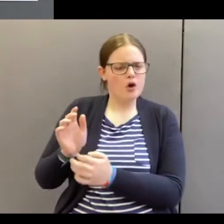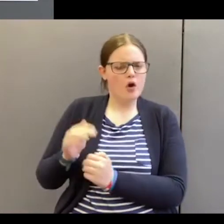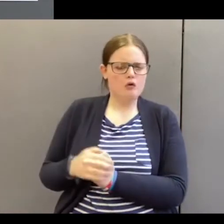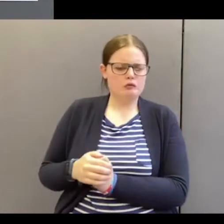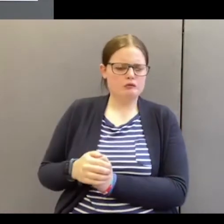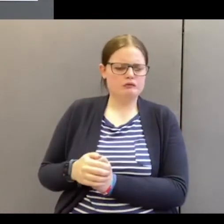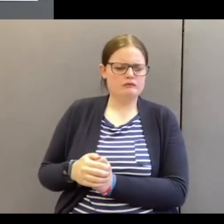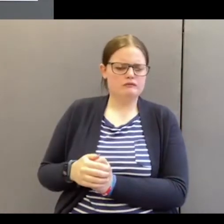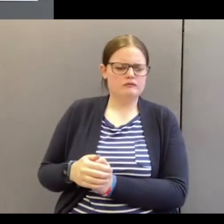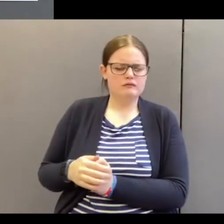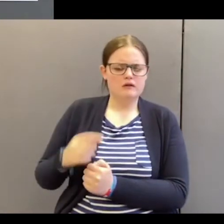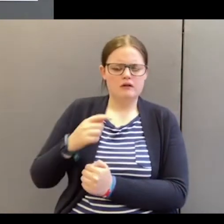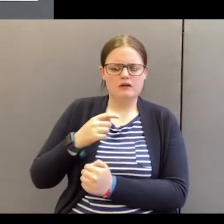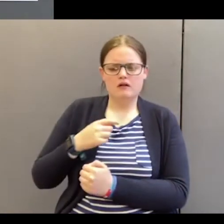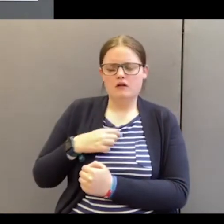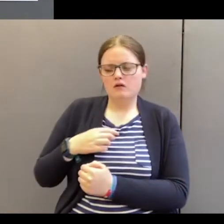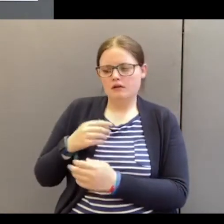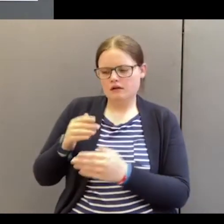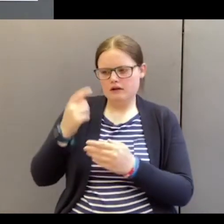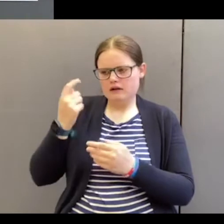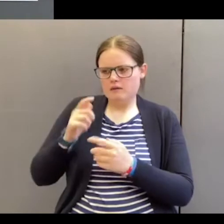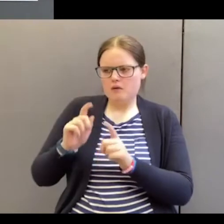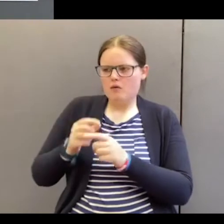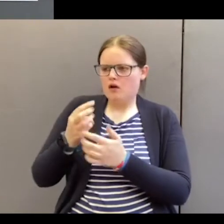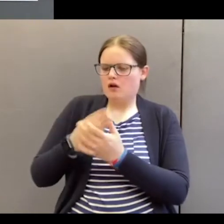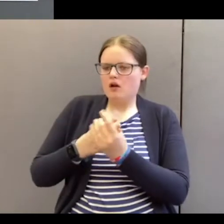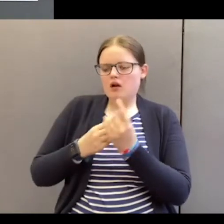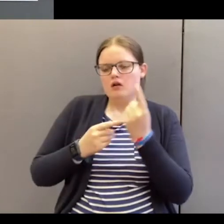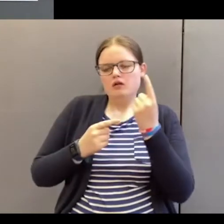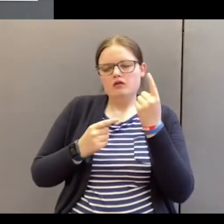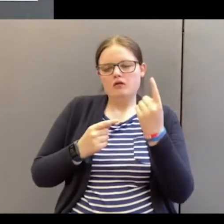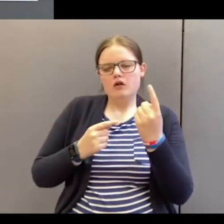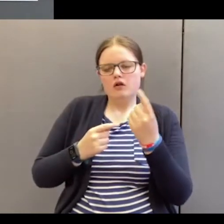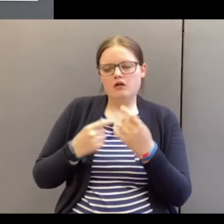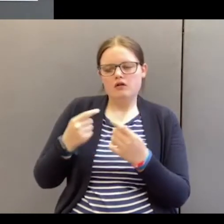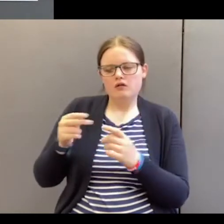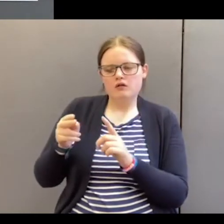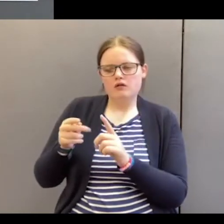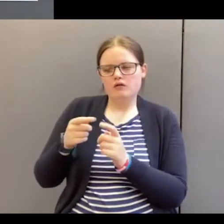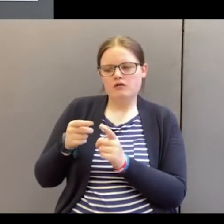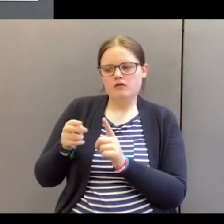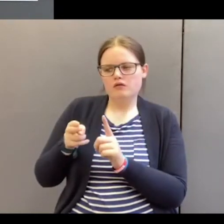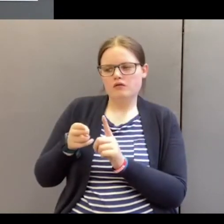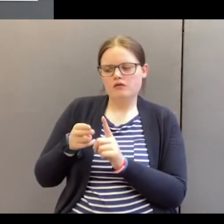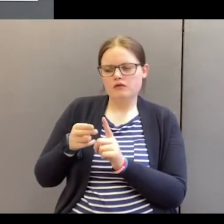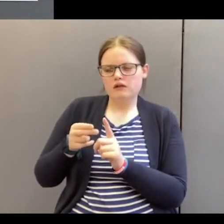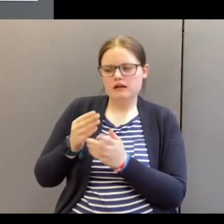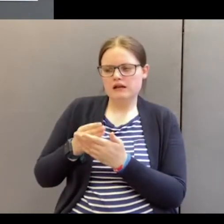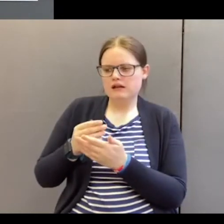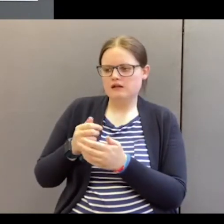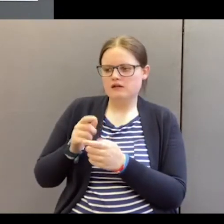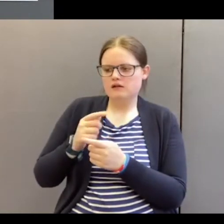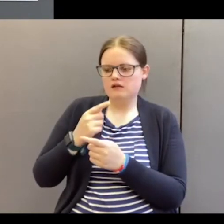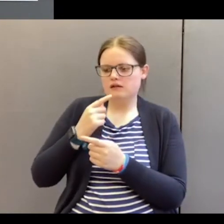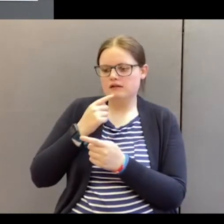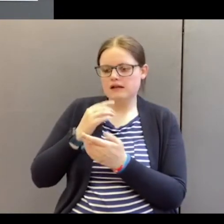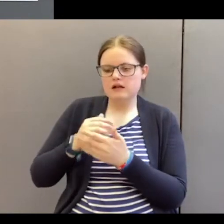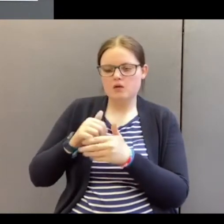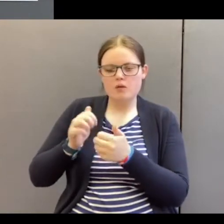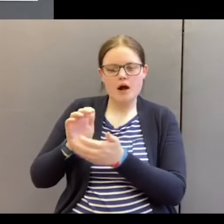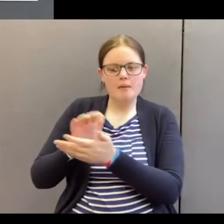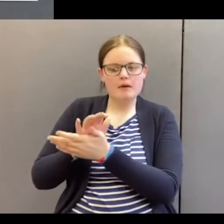We need to be concerned with what God calls well-pleasing and